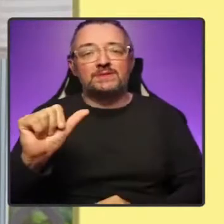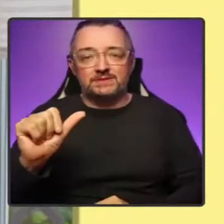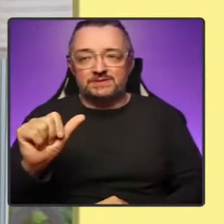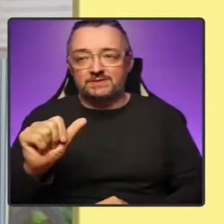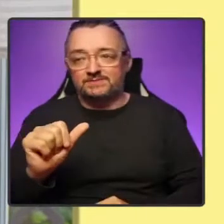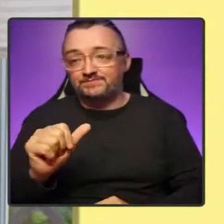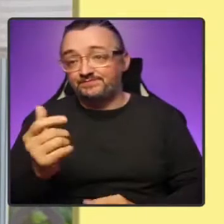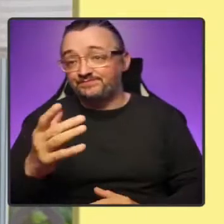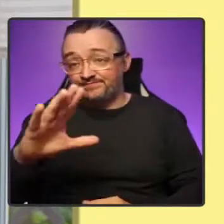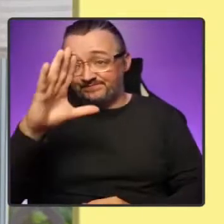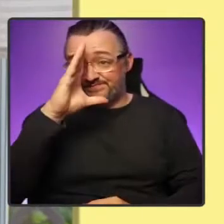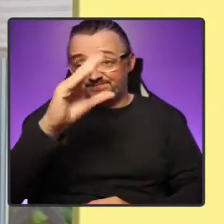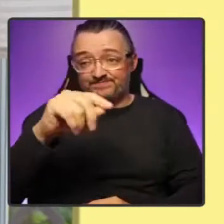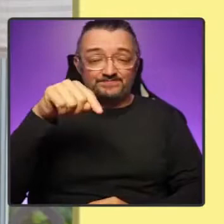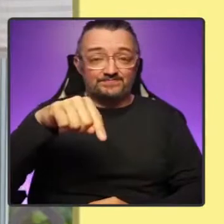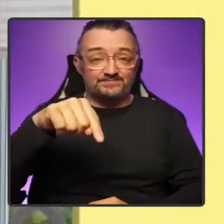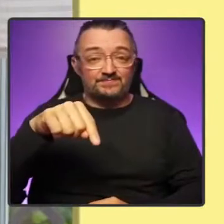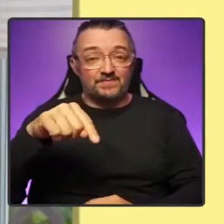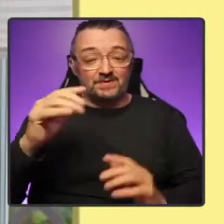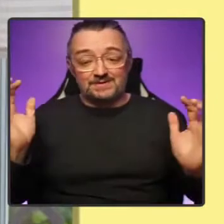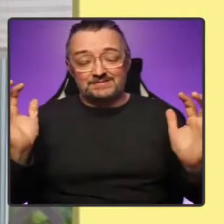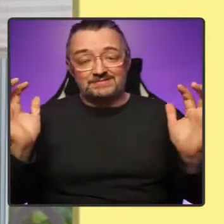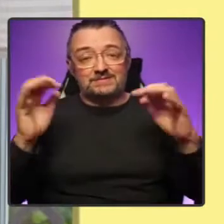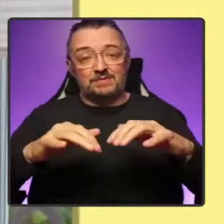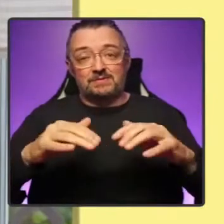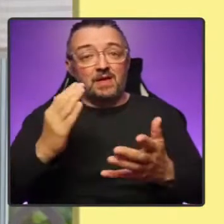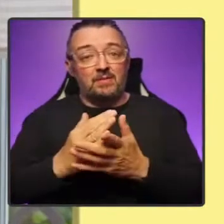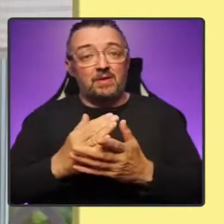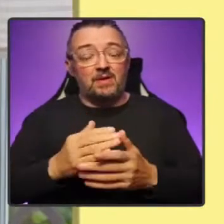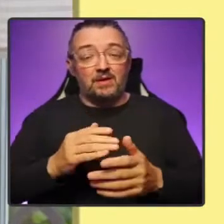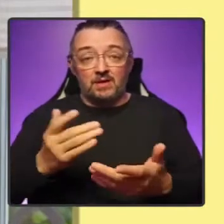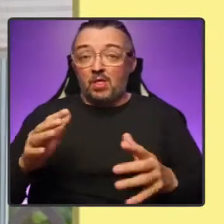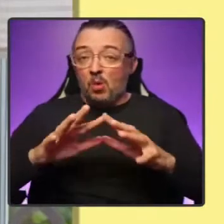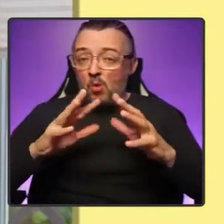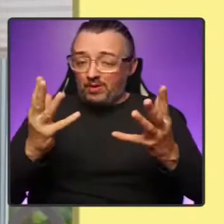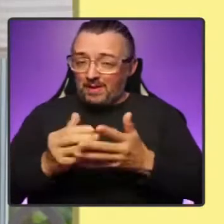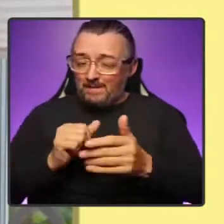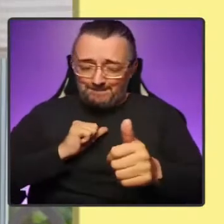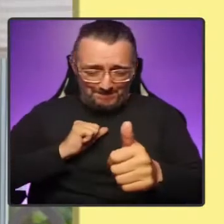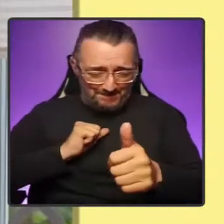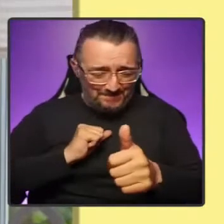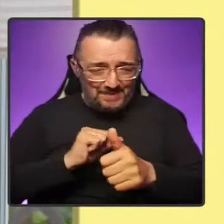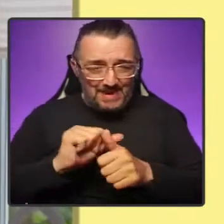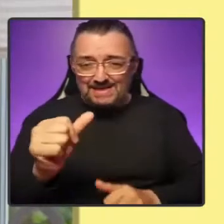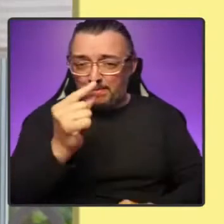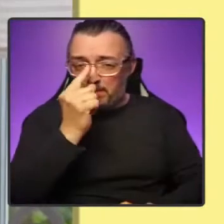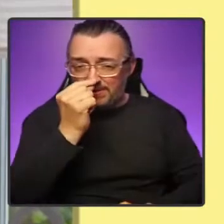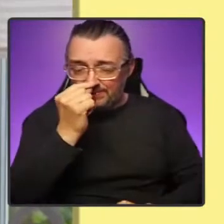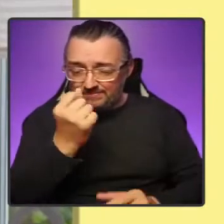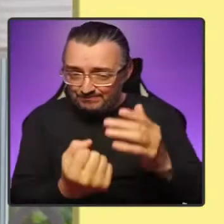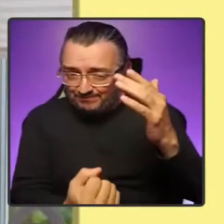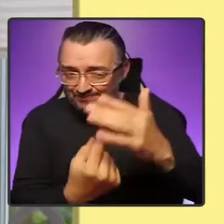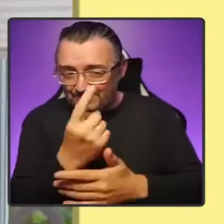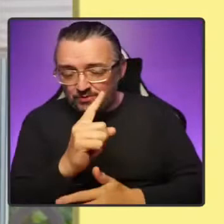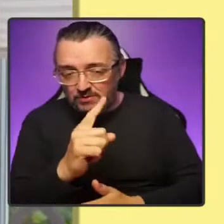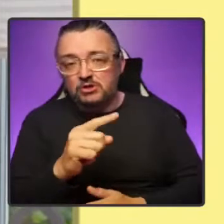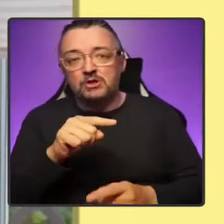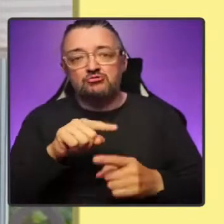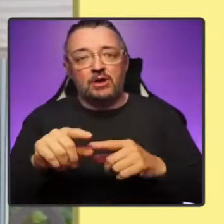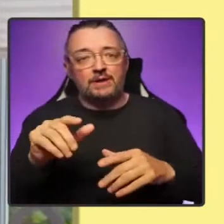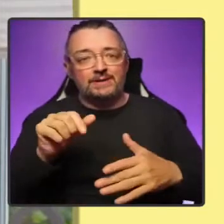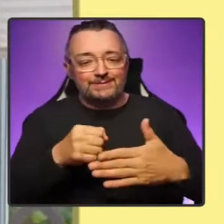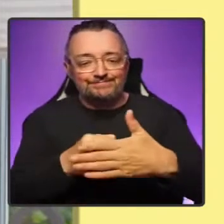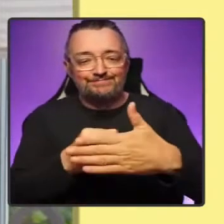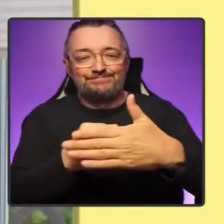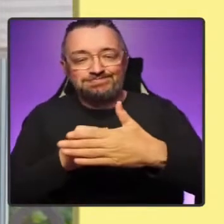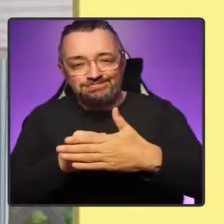this summit represents the world's best chance, probably our last chance, to limit global warming to 1.5